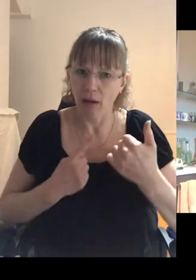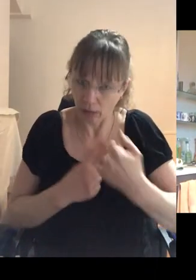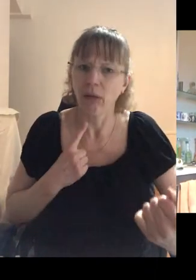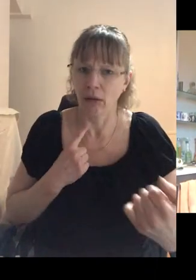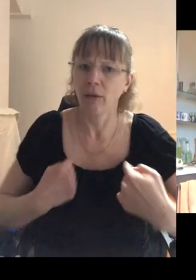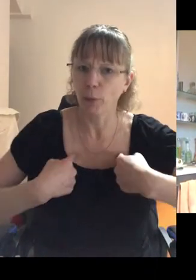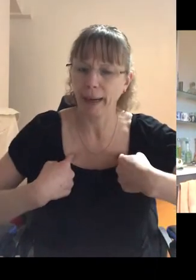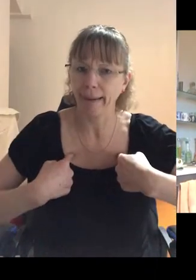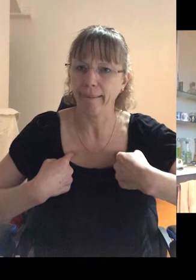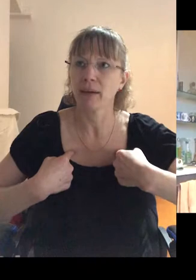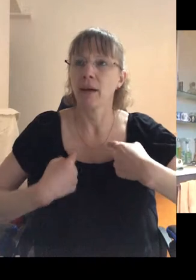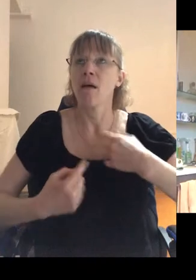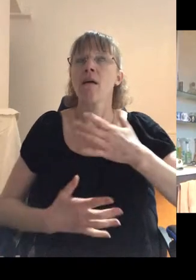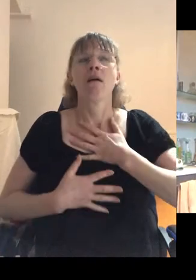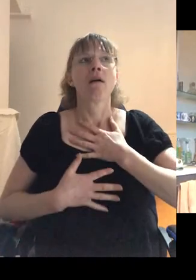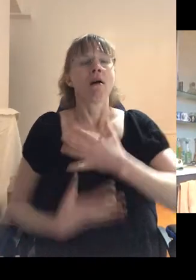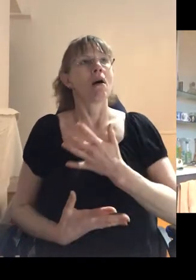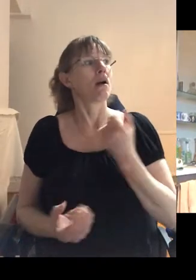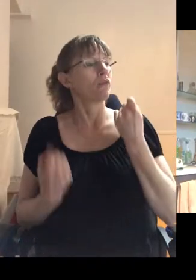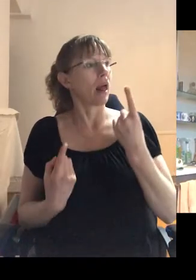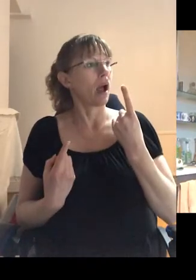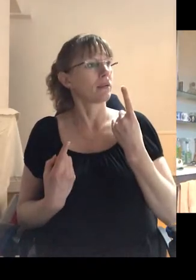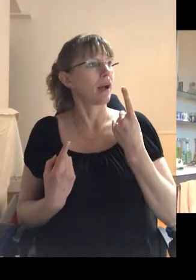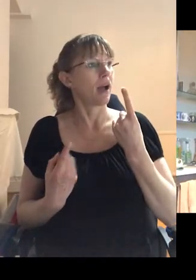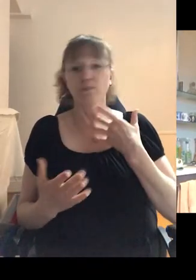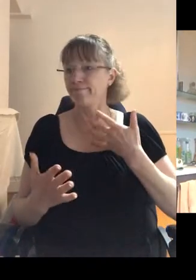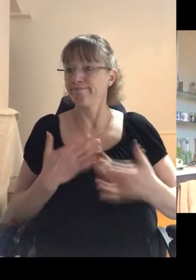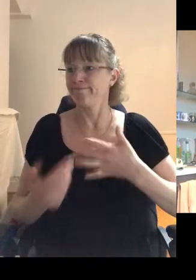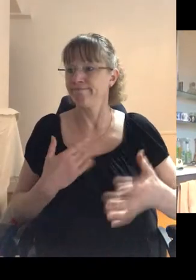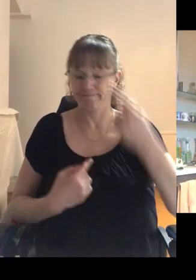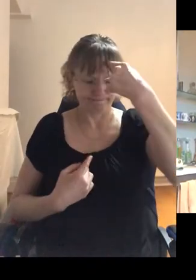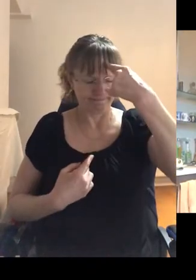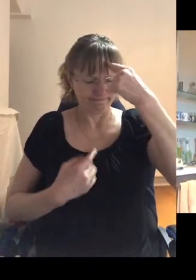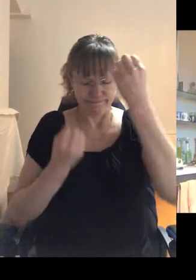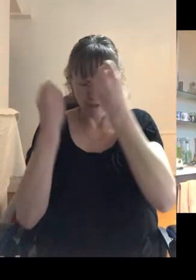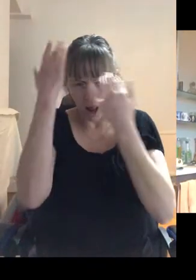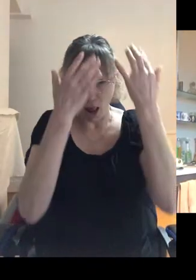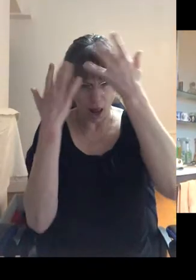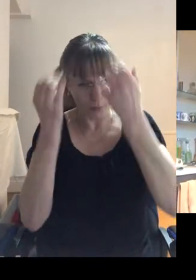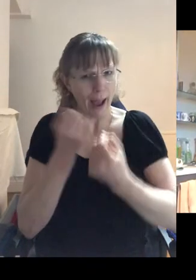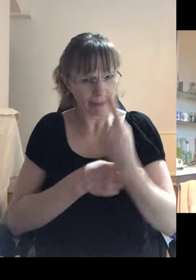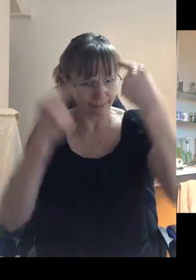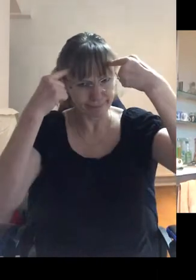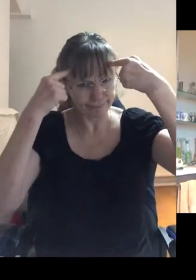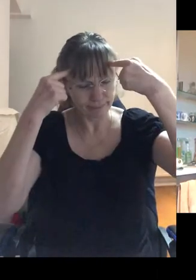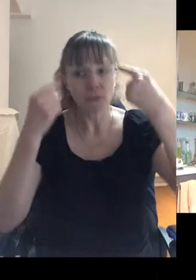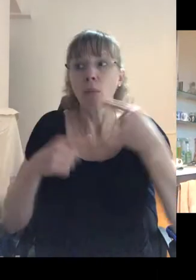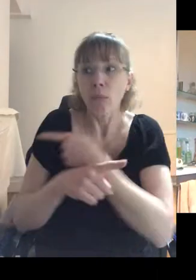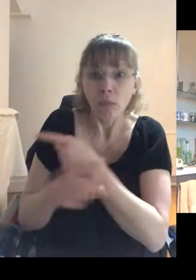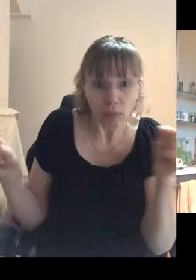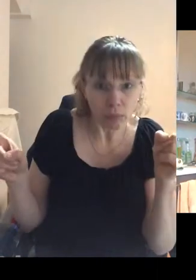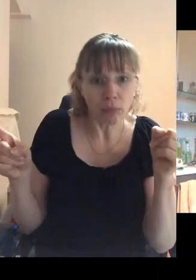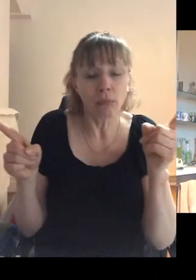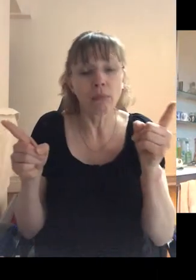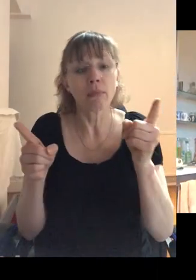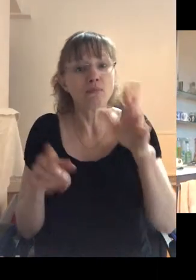was, that was the one where I suddenly realized I had things I clearly hadn't unpacked. Yes. Yeah. So if there are any of you out there who